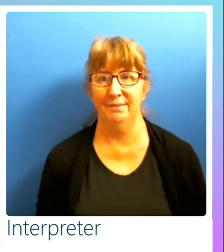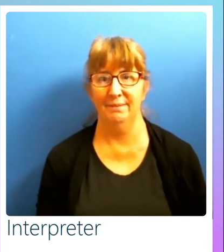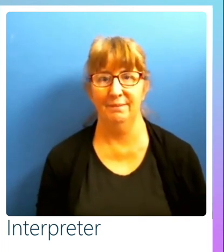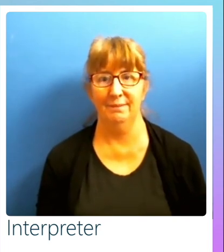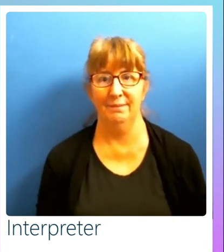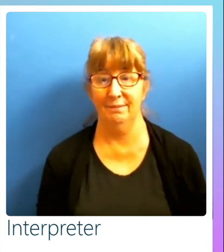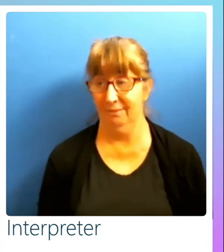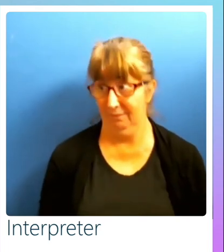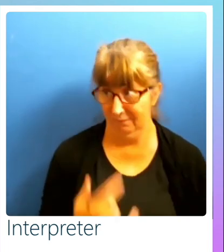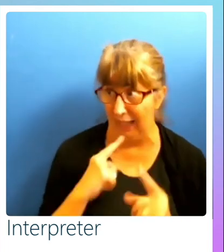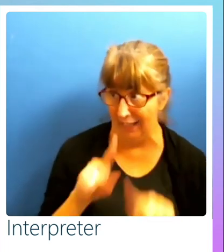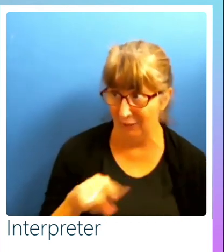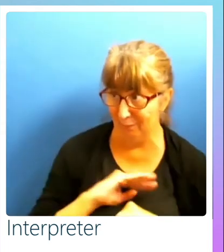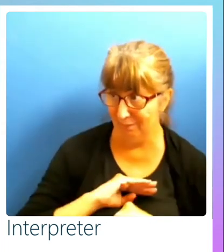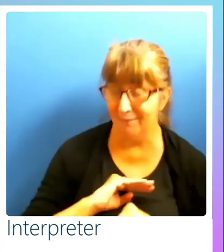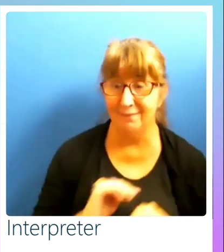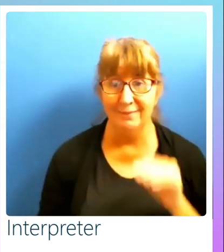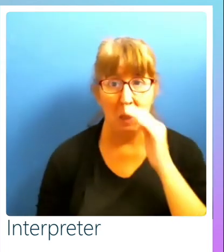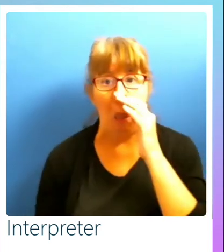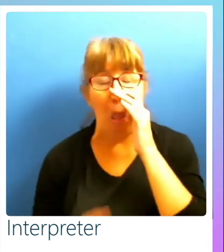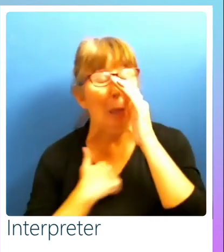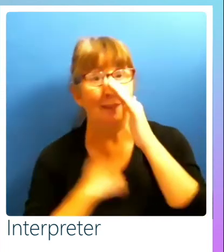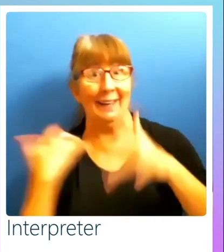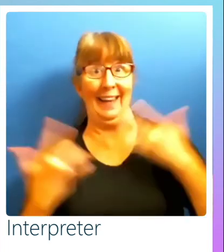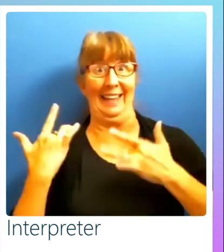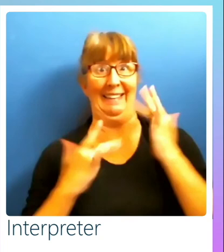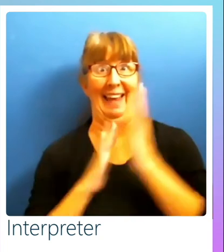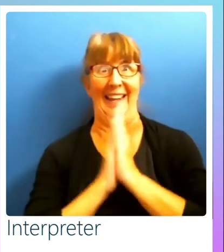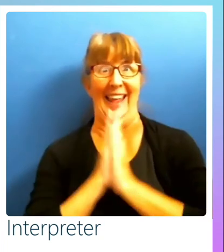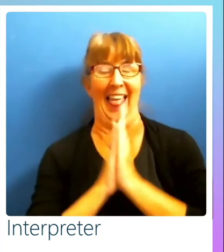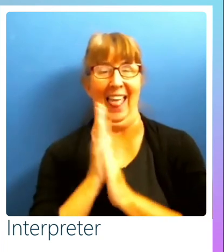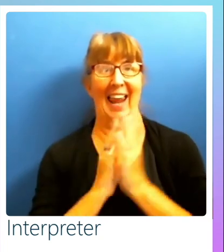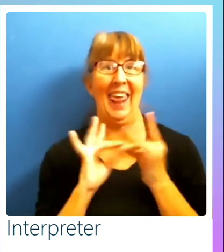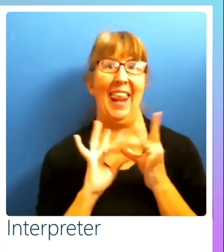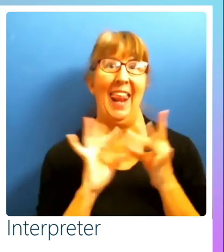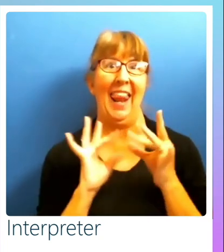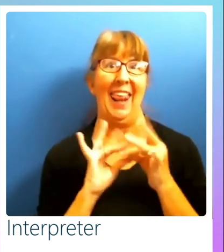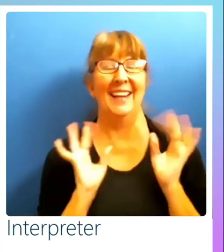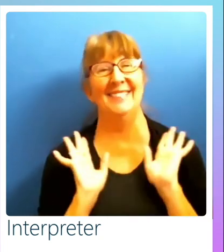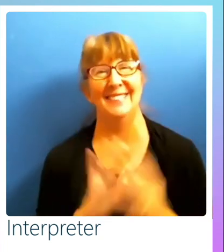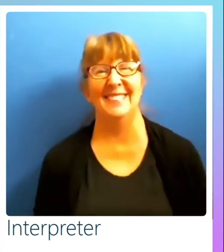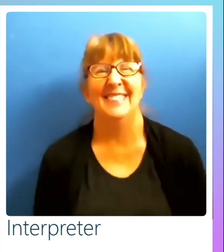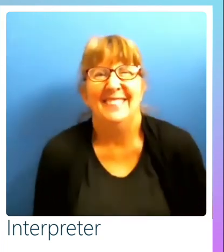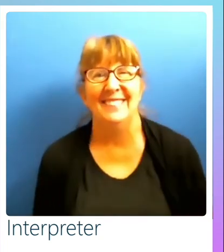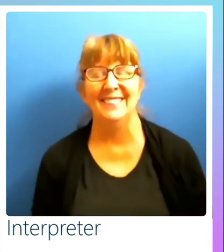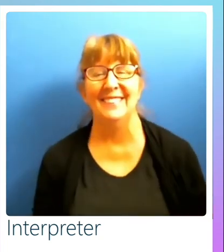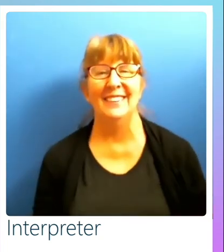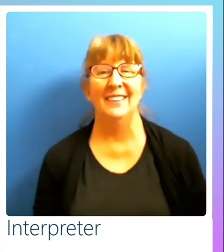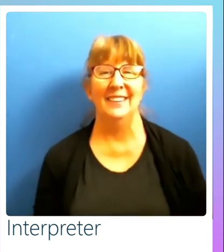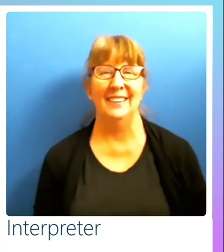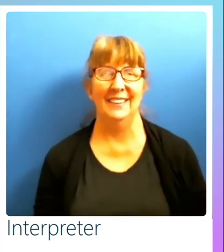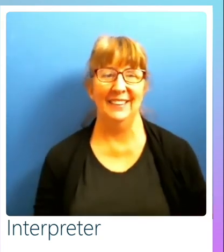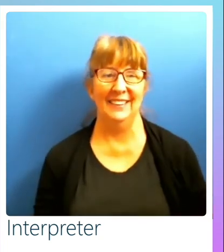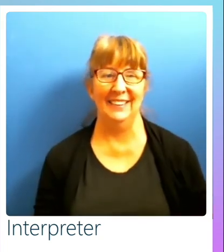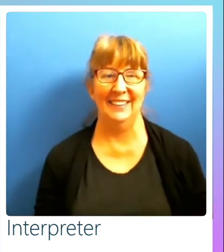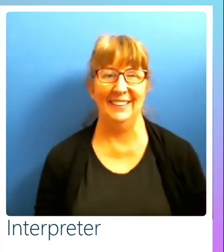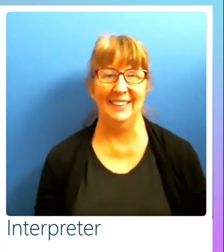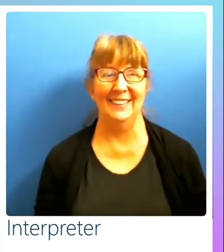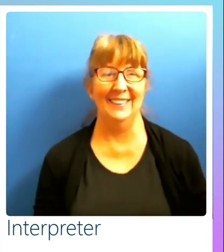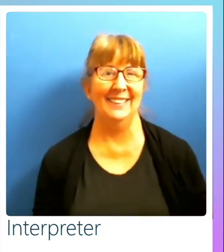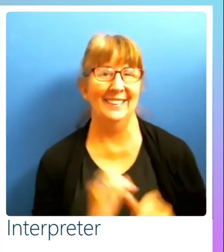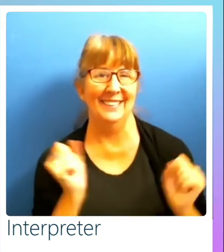Did that answer that? Sorry, I got a little excited about that one. I get excited about that too, so. Absolutely.